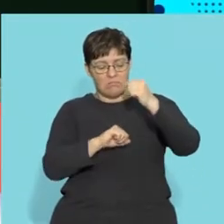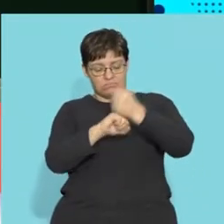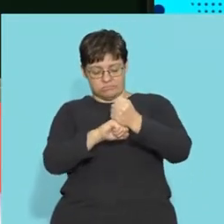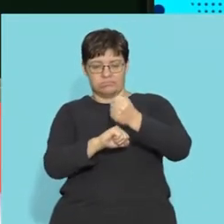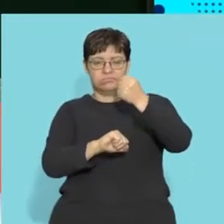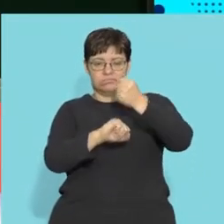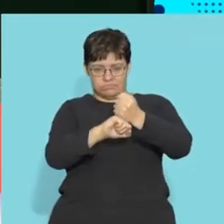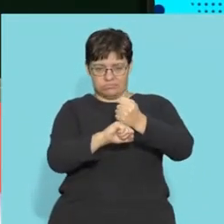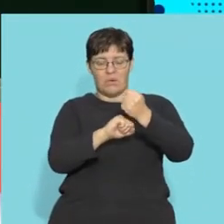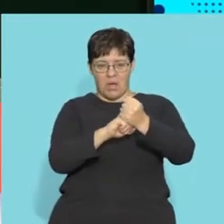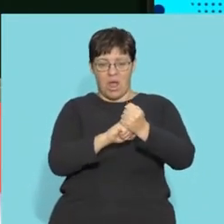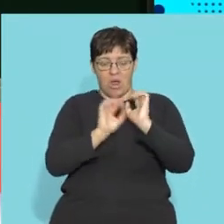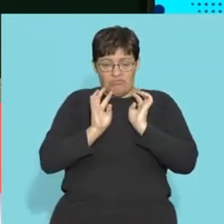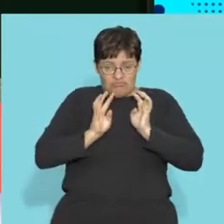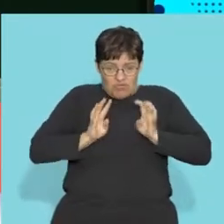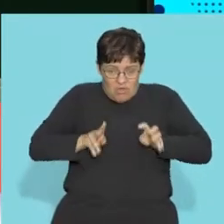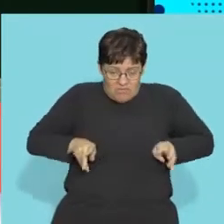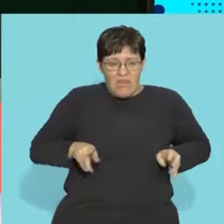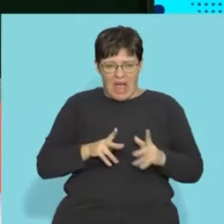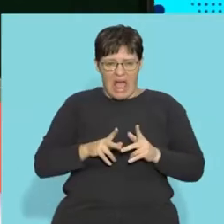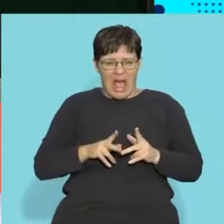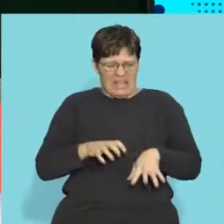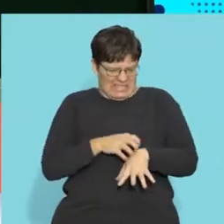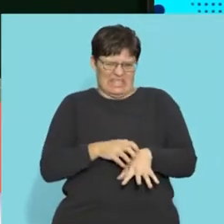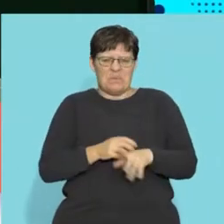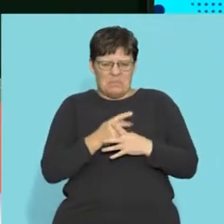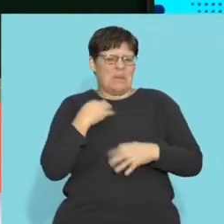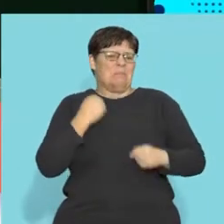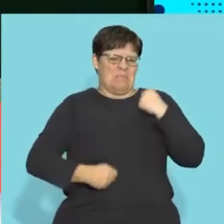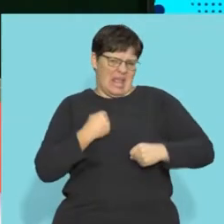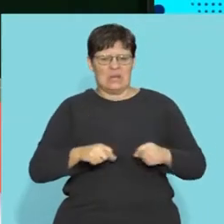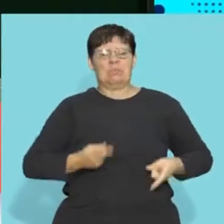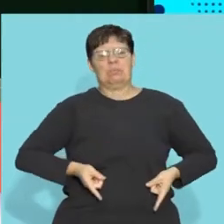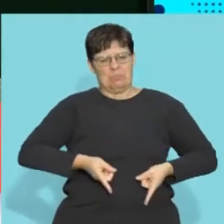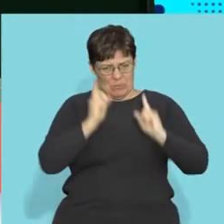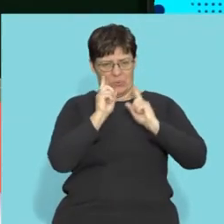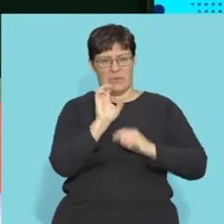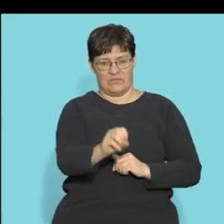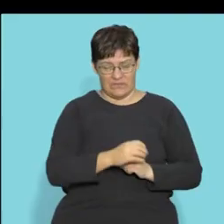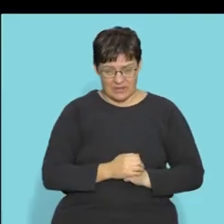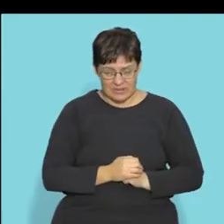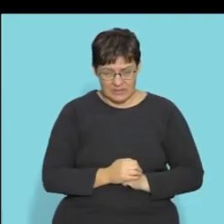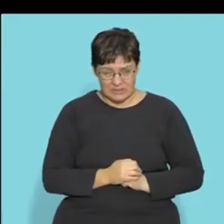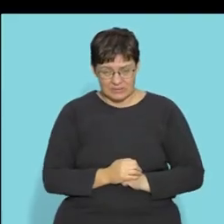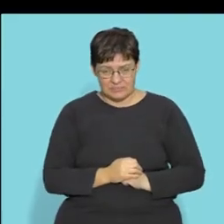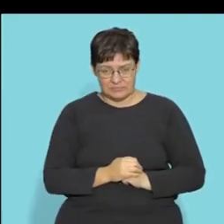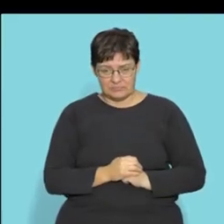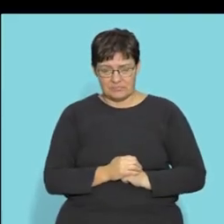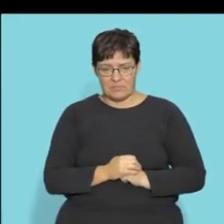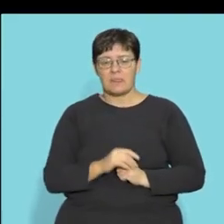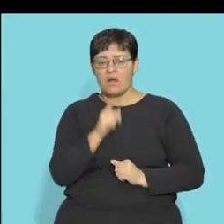now your nerves are now starting to be irritated. So you've got a lot of pain. Right. And